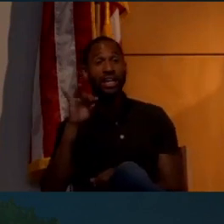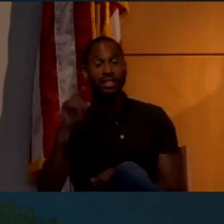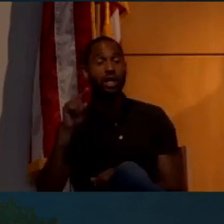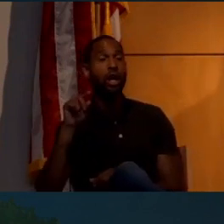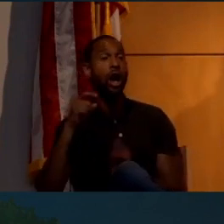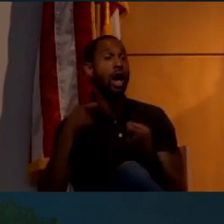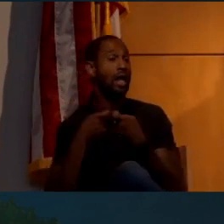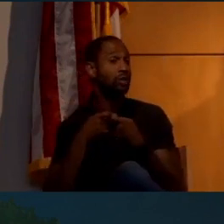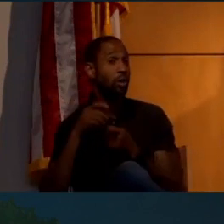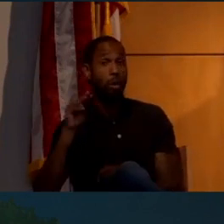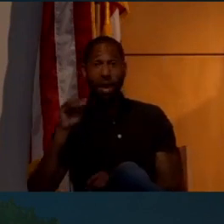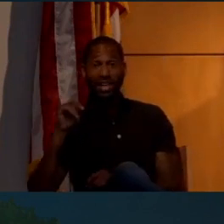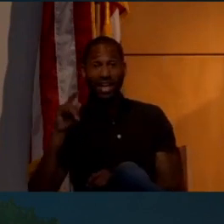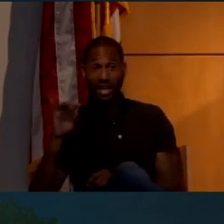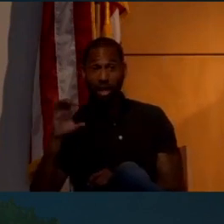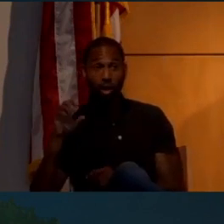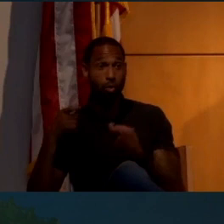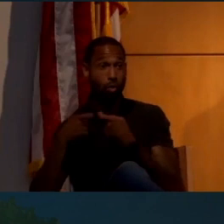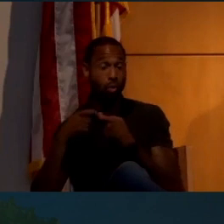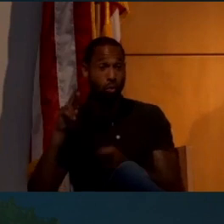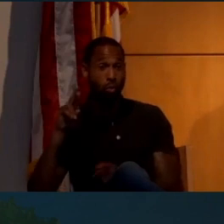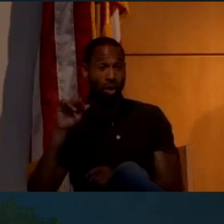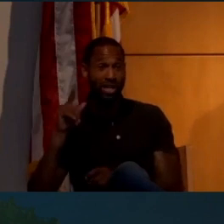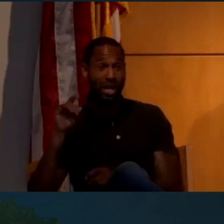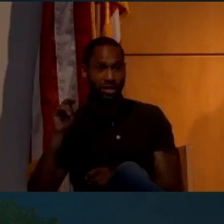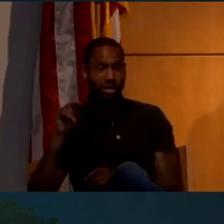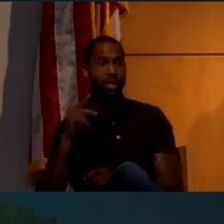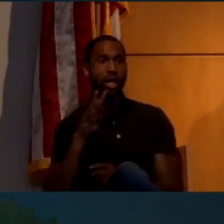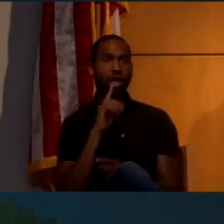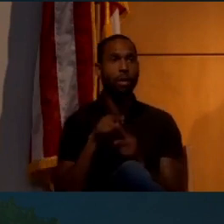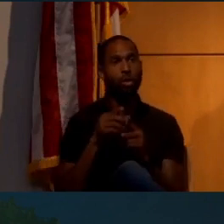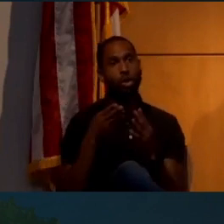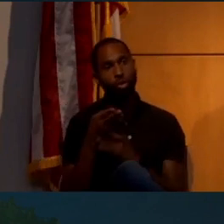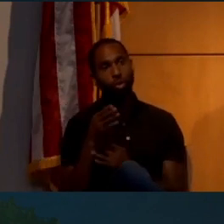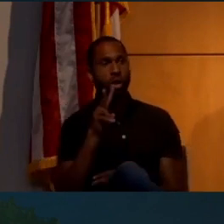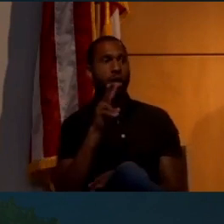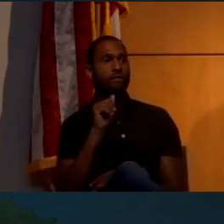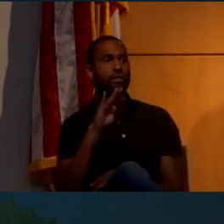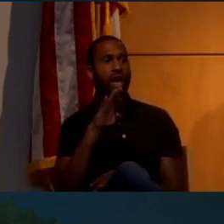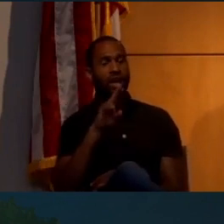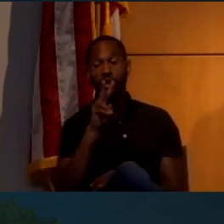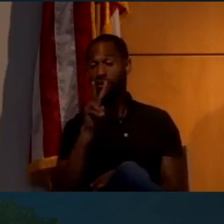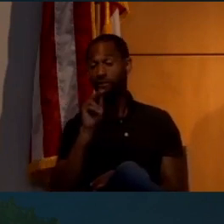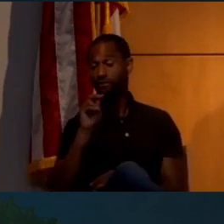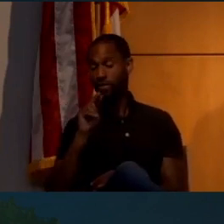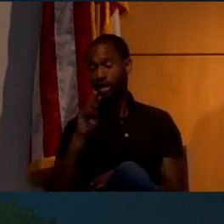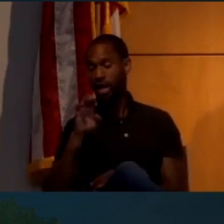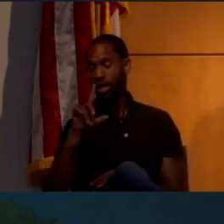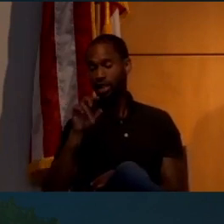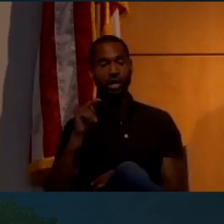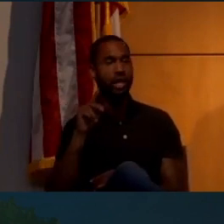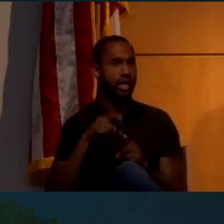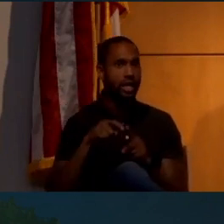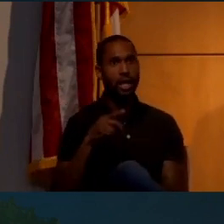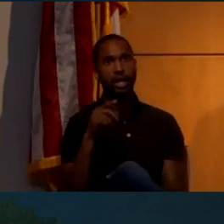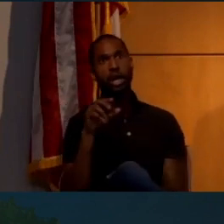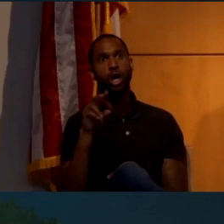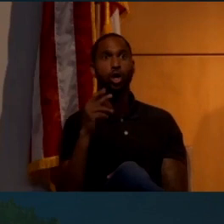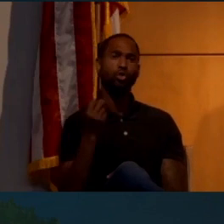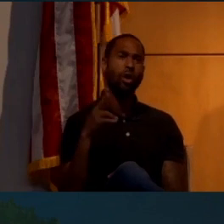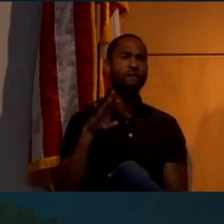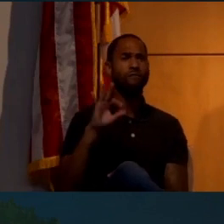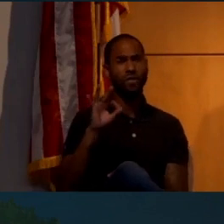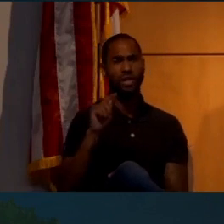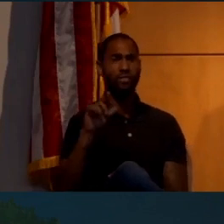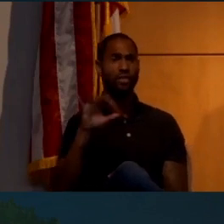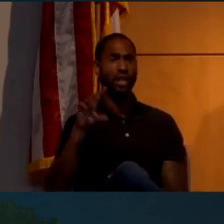radiation. And, you know, they talk about using, they talk about going through the Van Allen belts and they needed, you know, 12 feet of lead. And it's like, yeah, you don't use lead